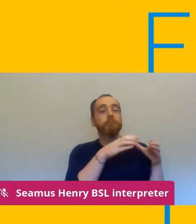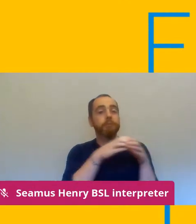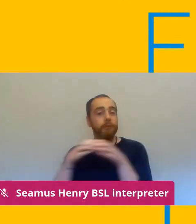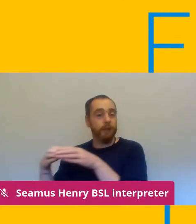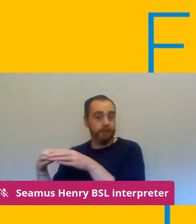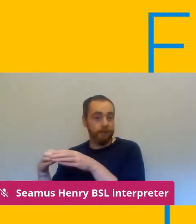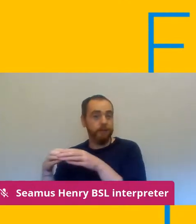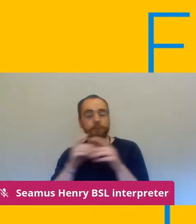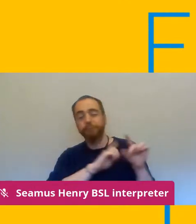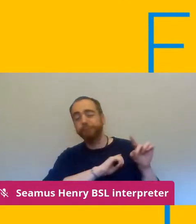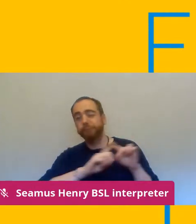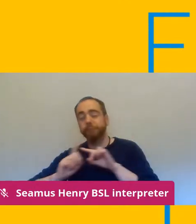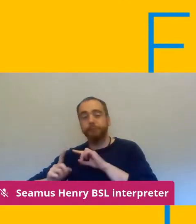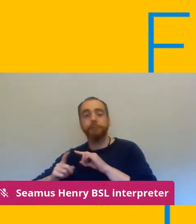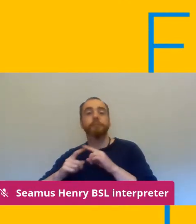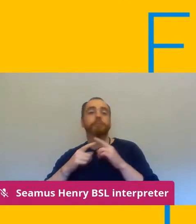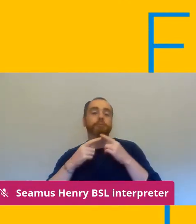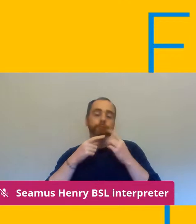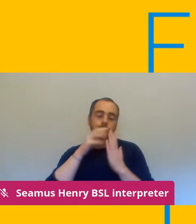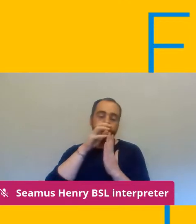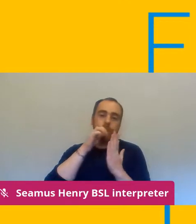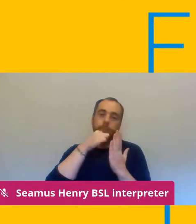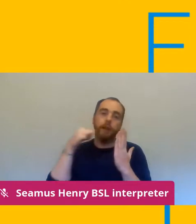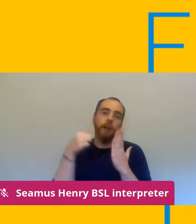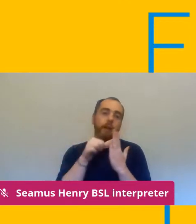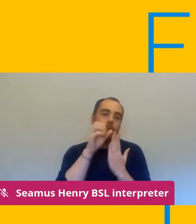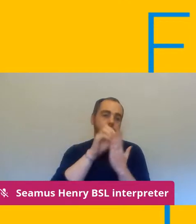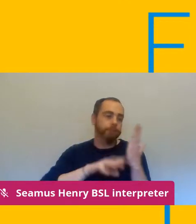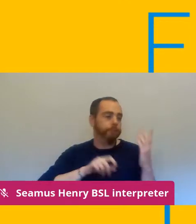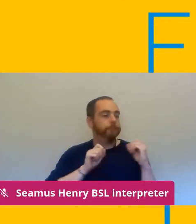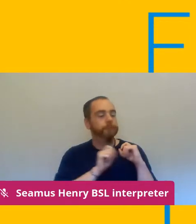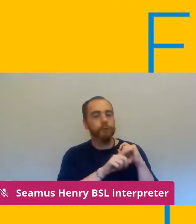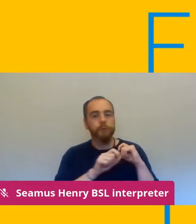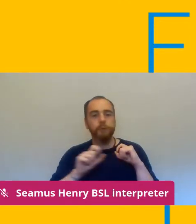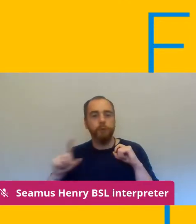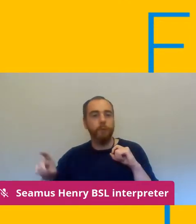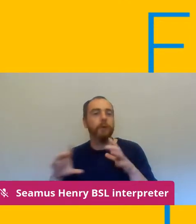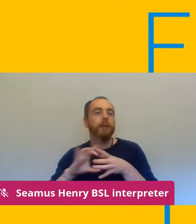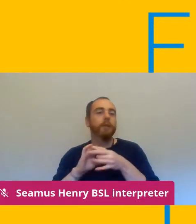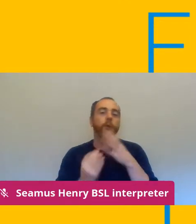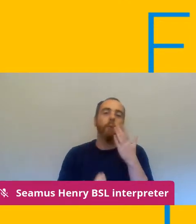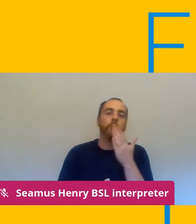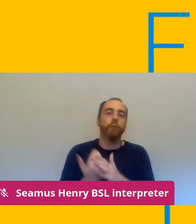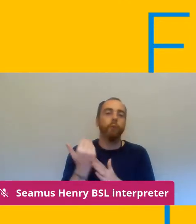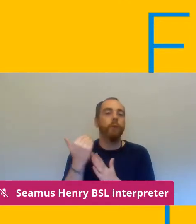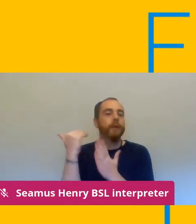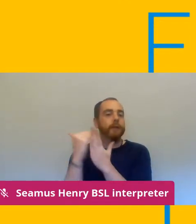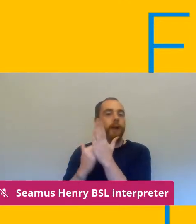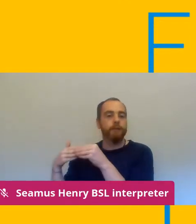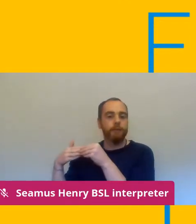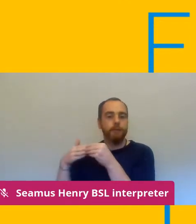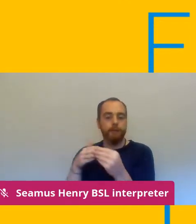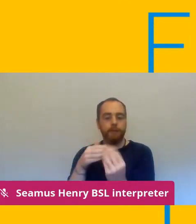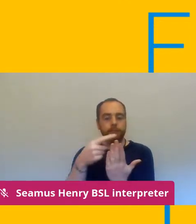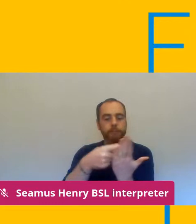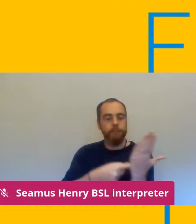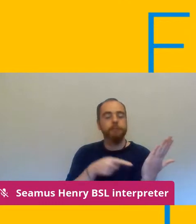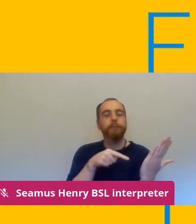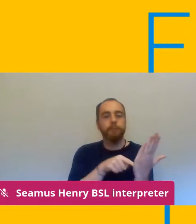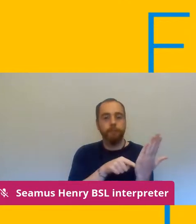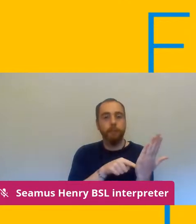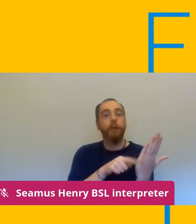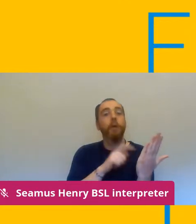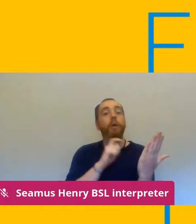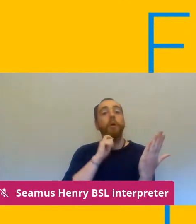FE with the updated guidance that we're going to be talking through um here um there'll be an email going out to our